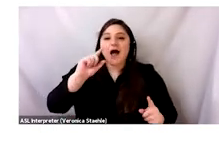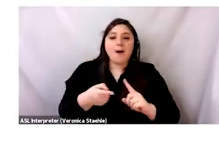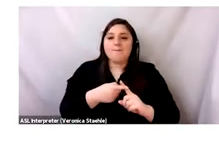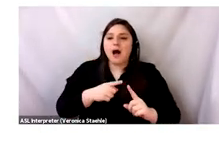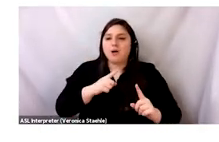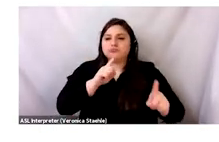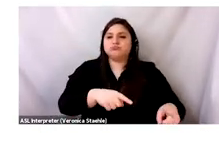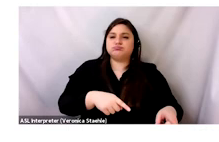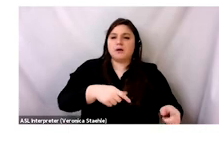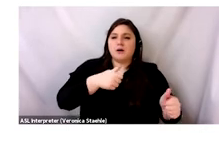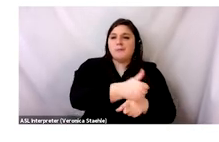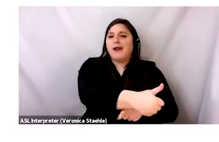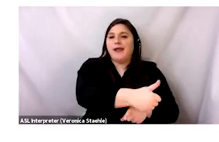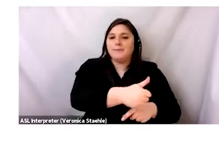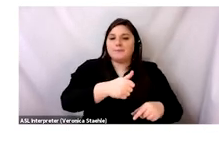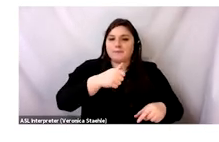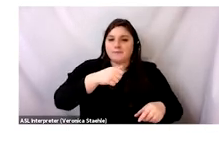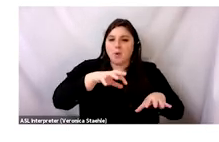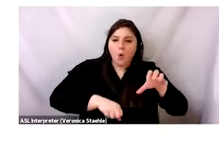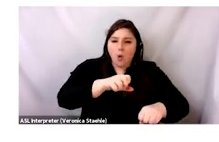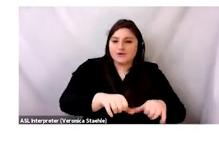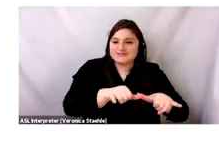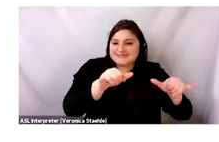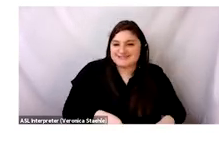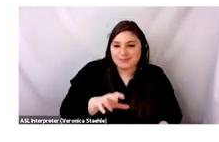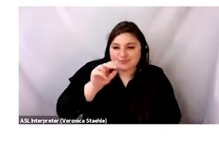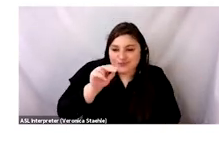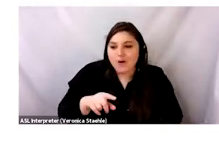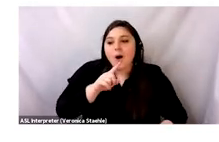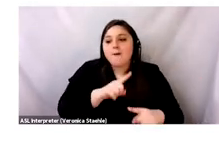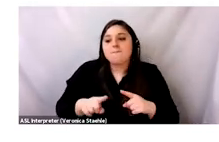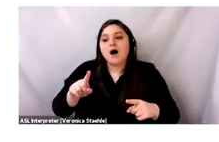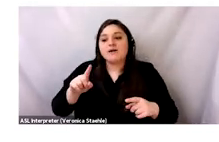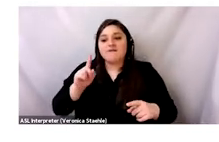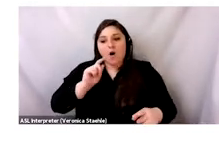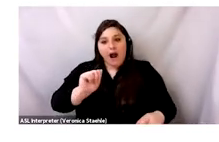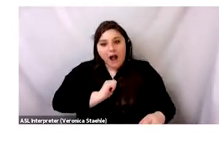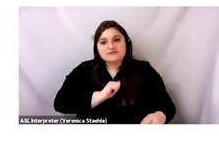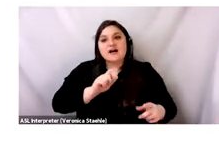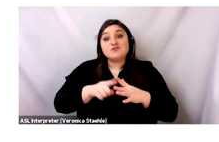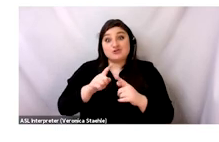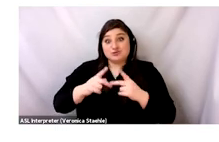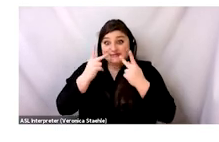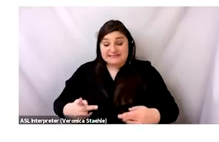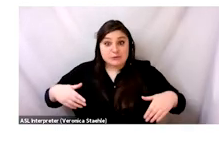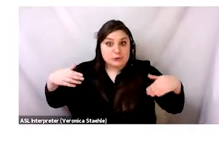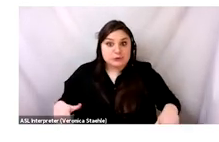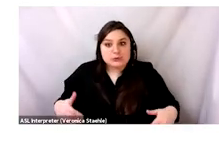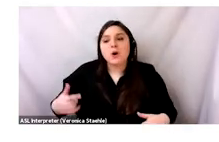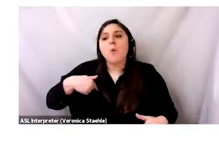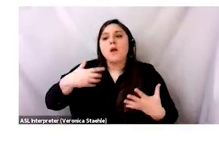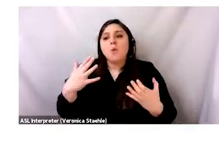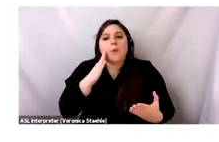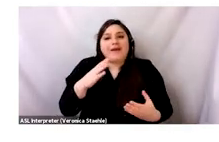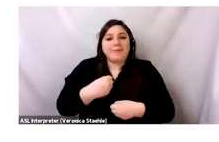okay, this is what I have to do to be able to make sure I don't have so much footprint or I'm not buying so much clothes or I'm